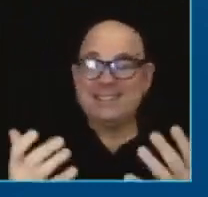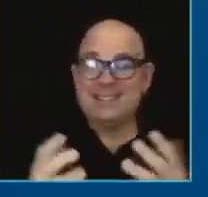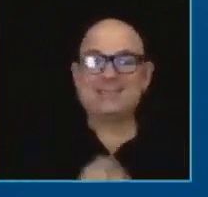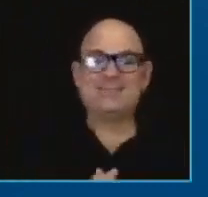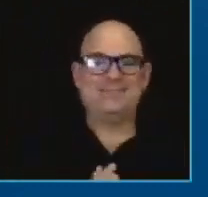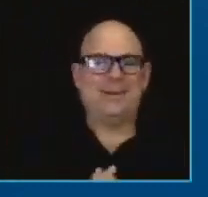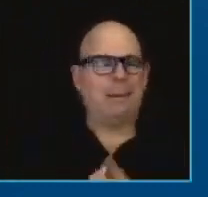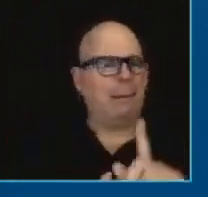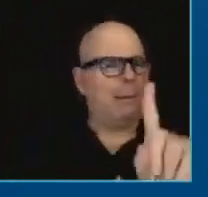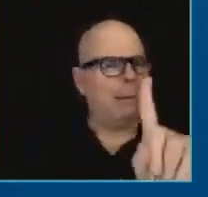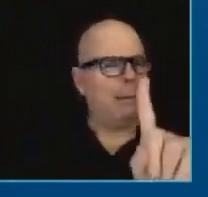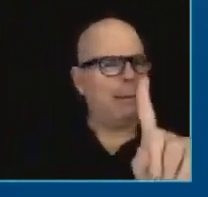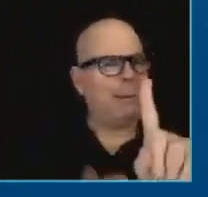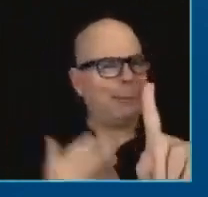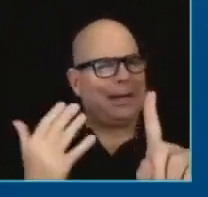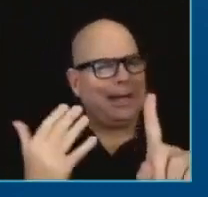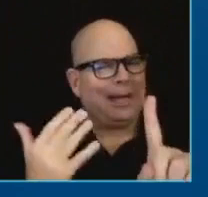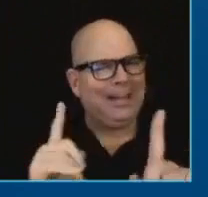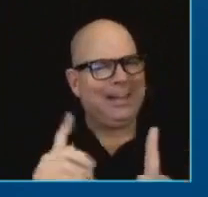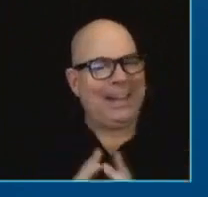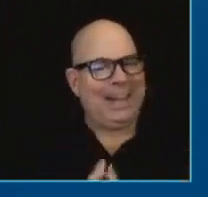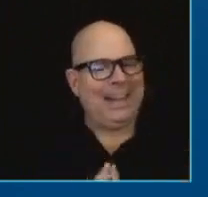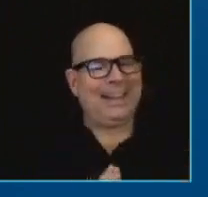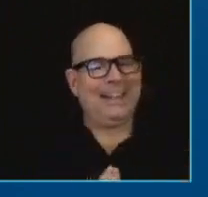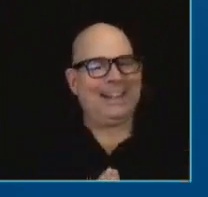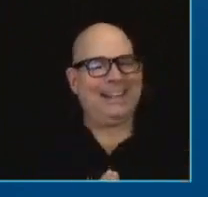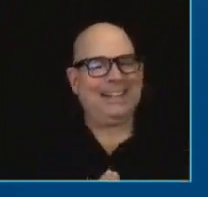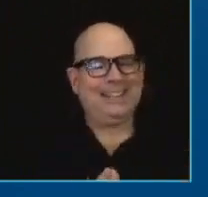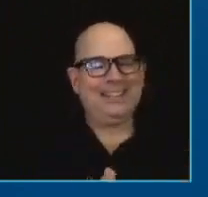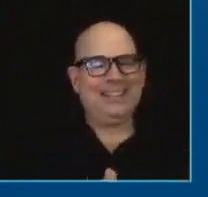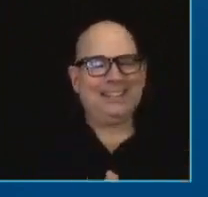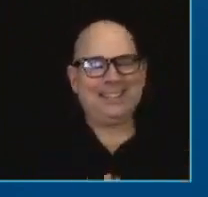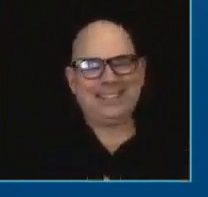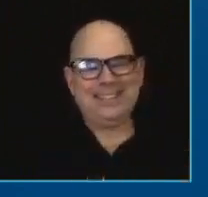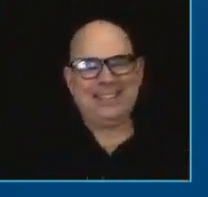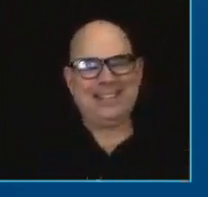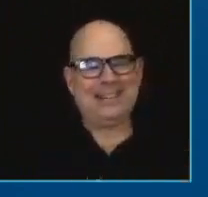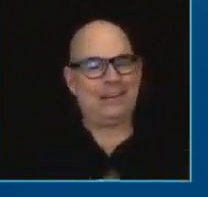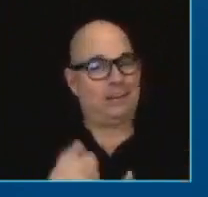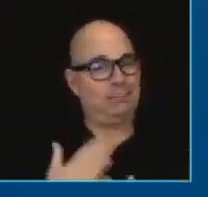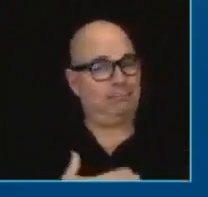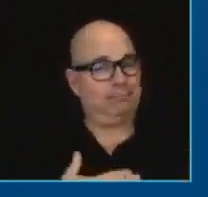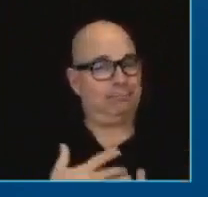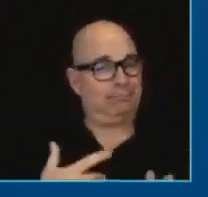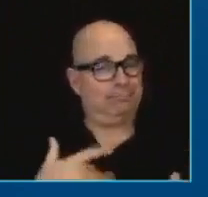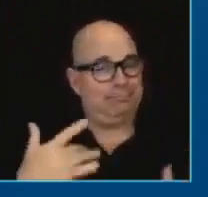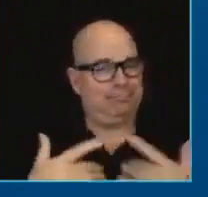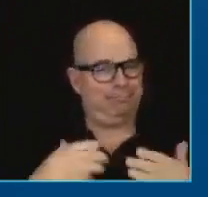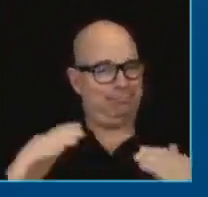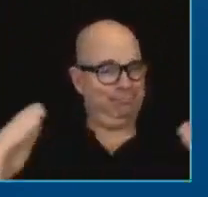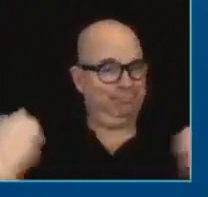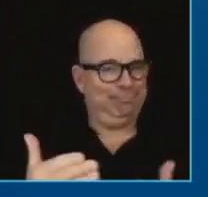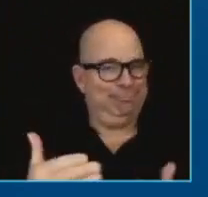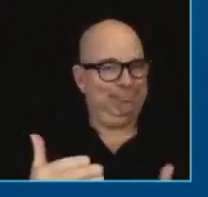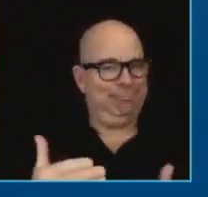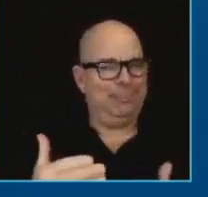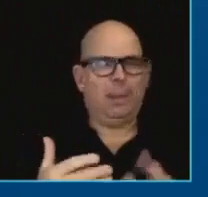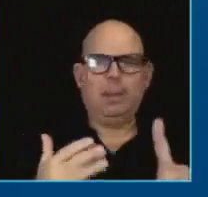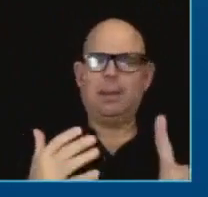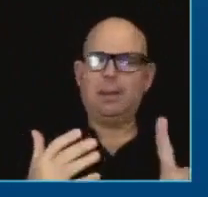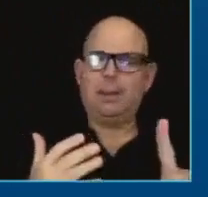but she'll be here shortly. It's going to be my honor to introduce the vice president of the United States. But let me just also add this.